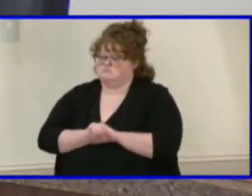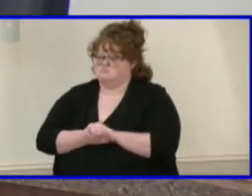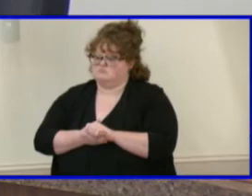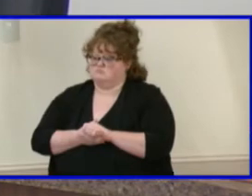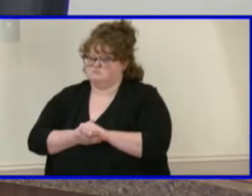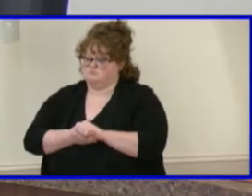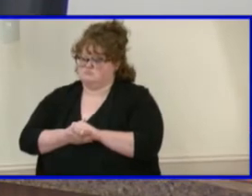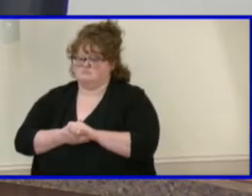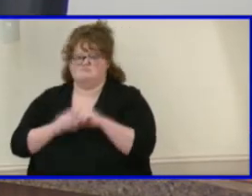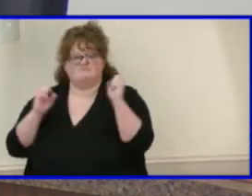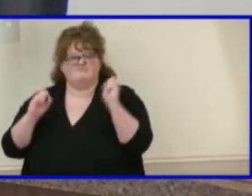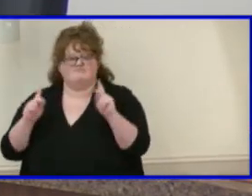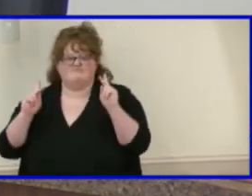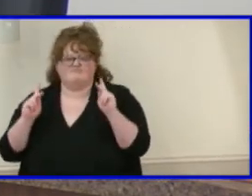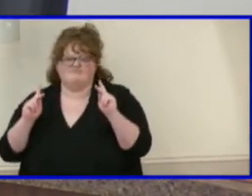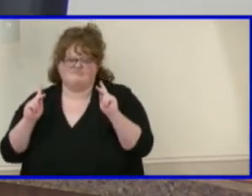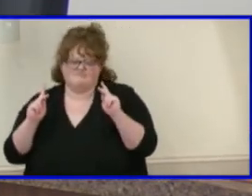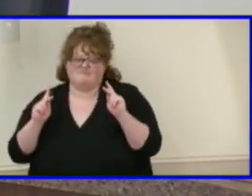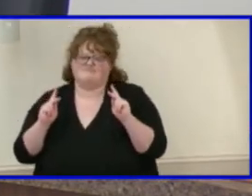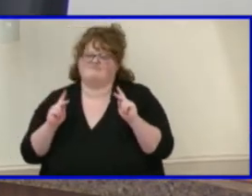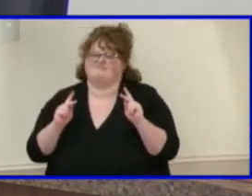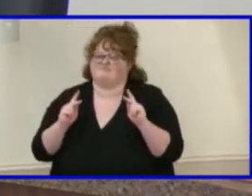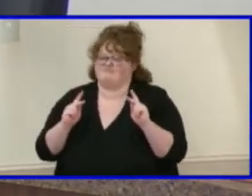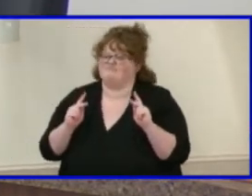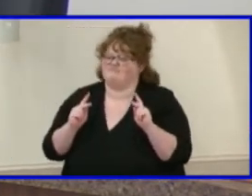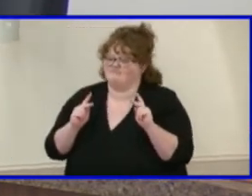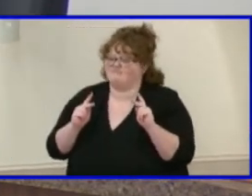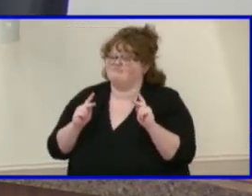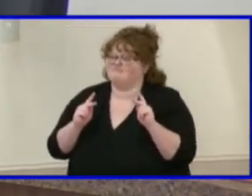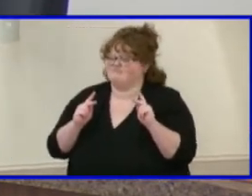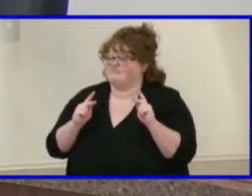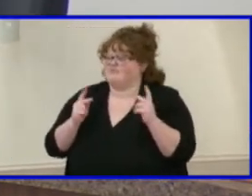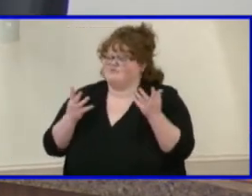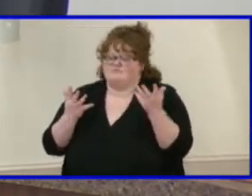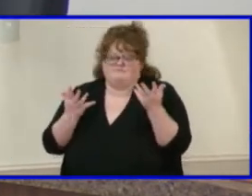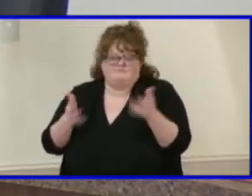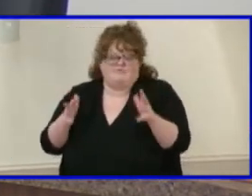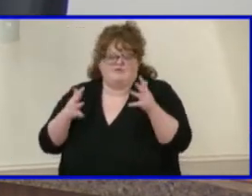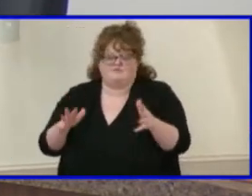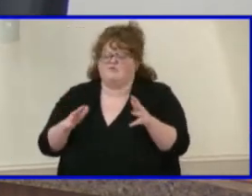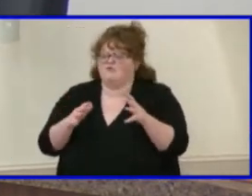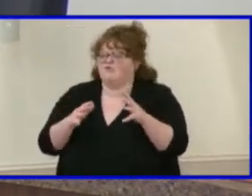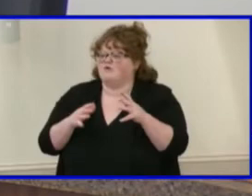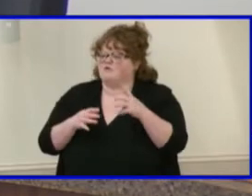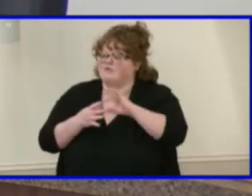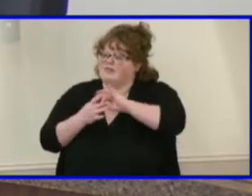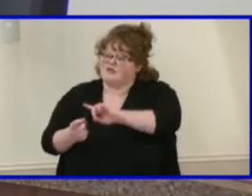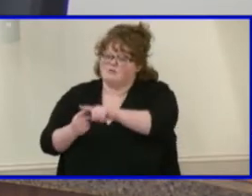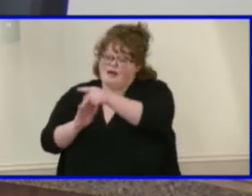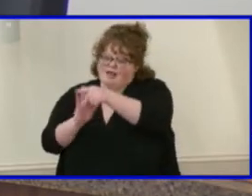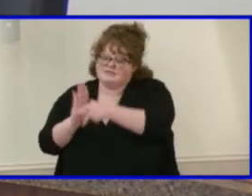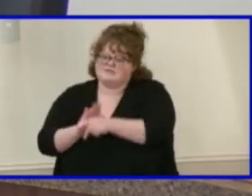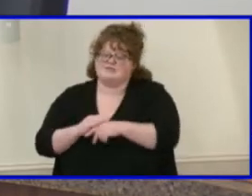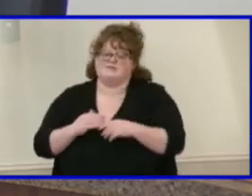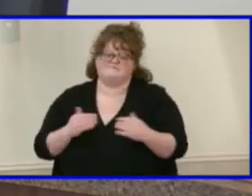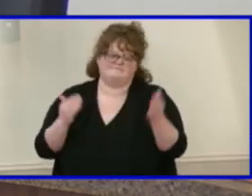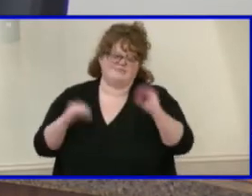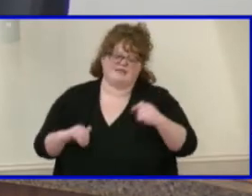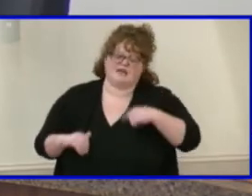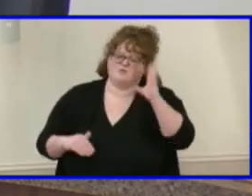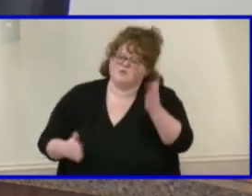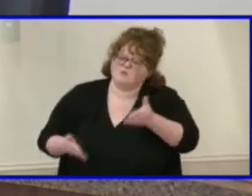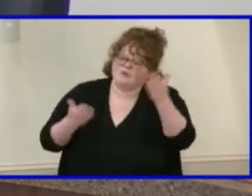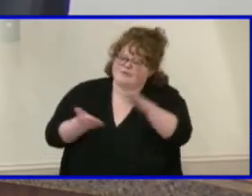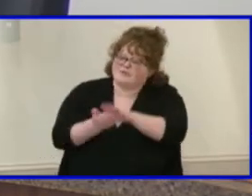All right. That finishes the information related to policy. Next, I'm recommending that the school board